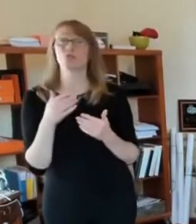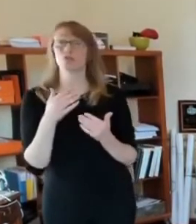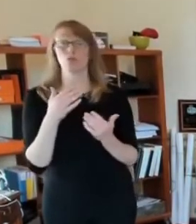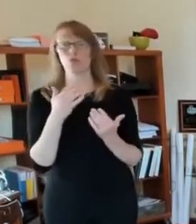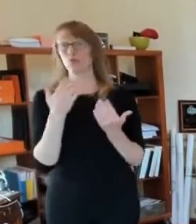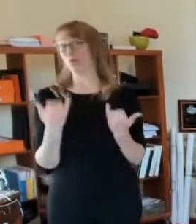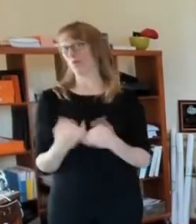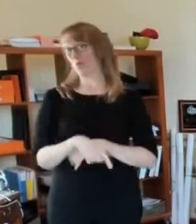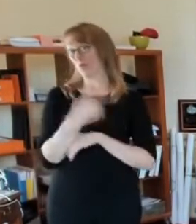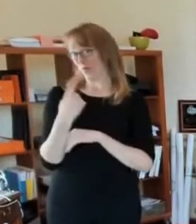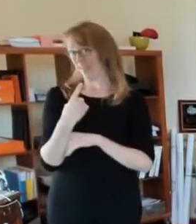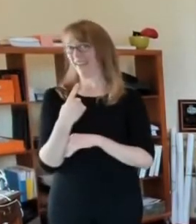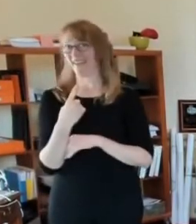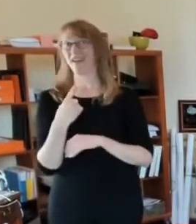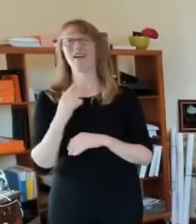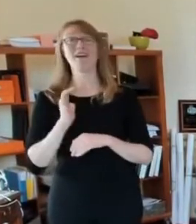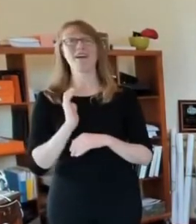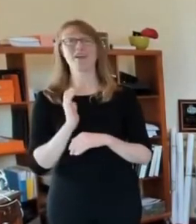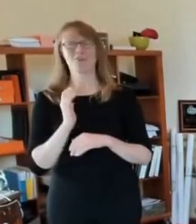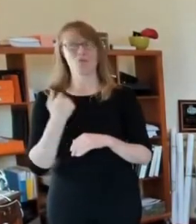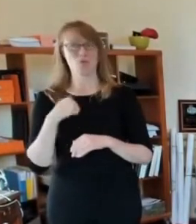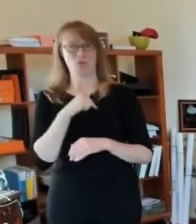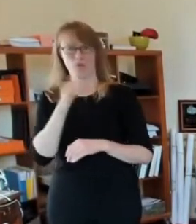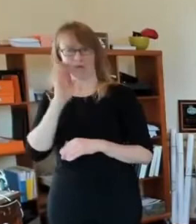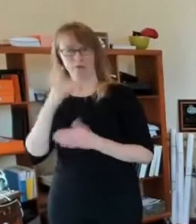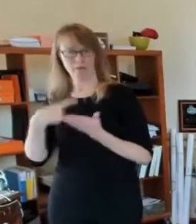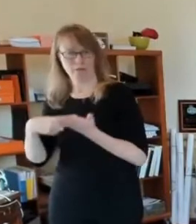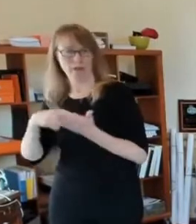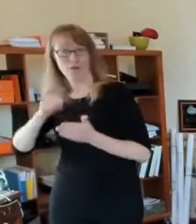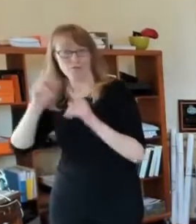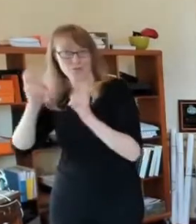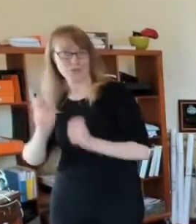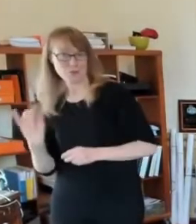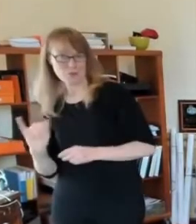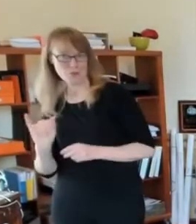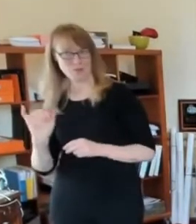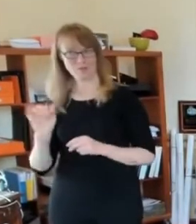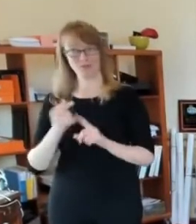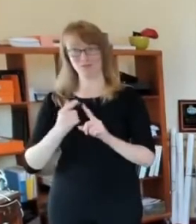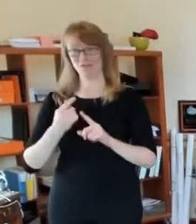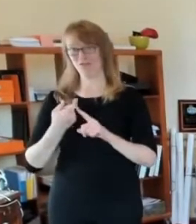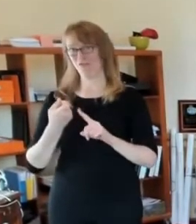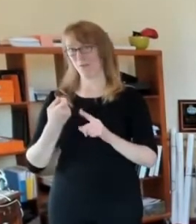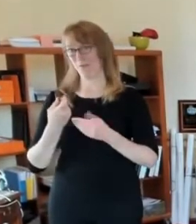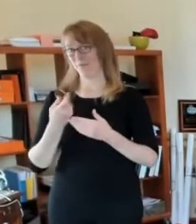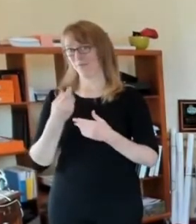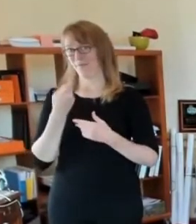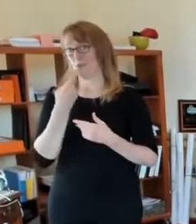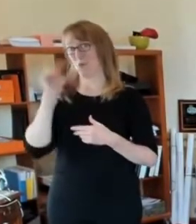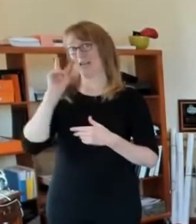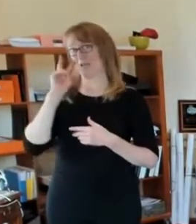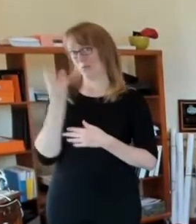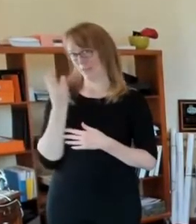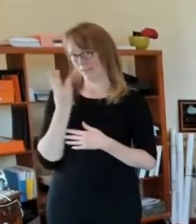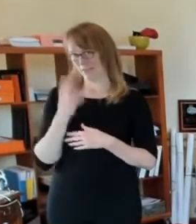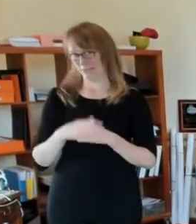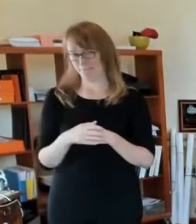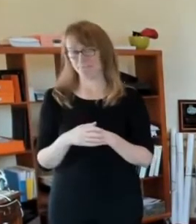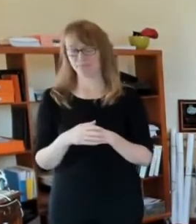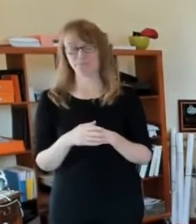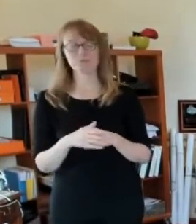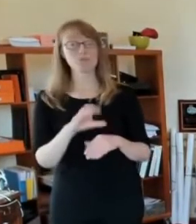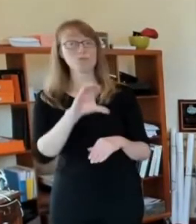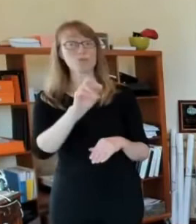intended to cover on Wednesday as well. So COVID cases, COVID. As I mentioned to you